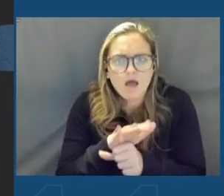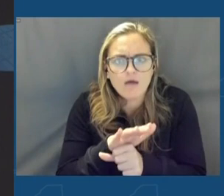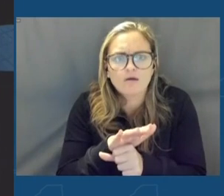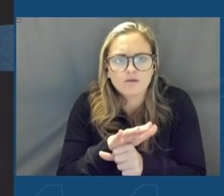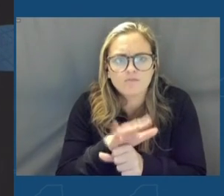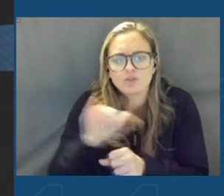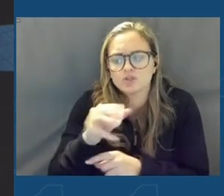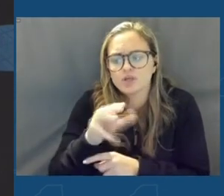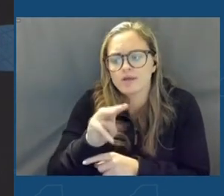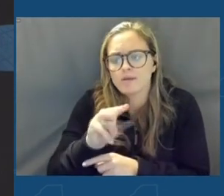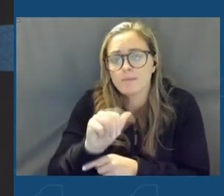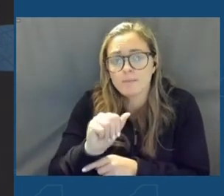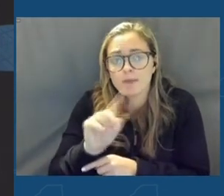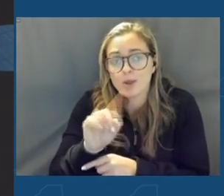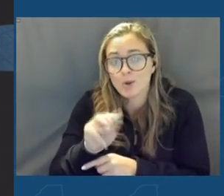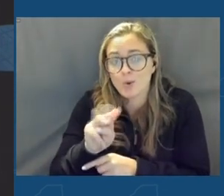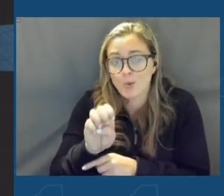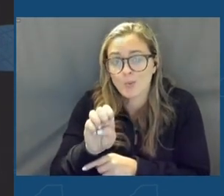the JMA Dome.